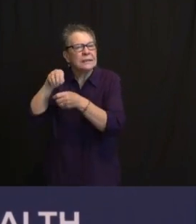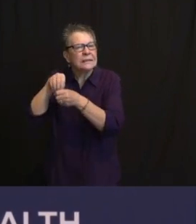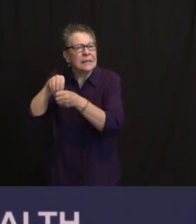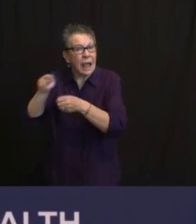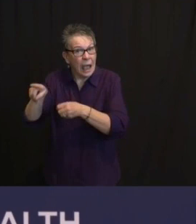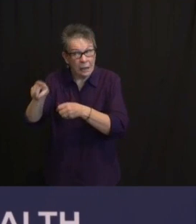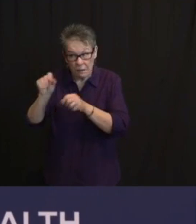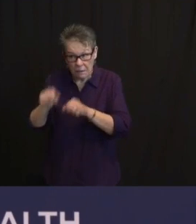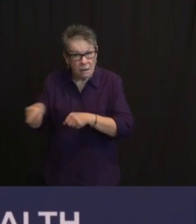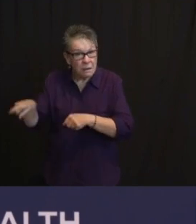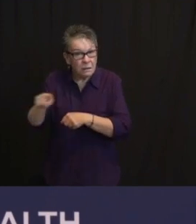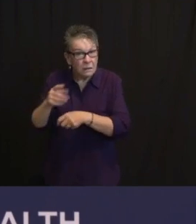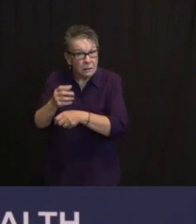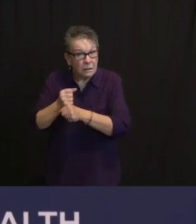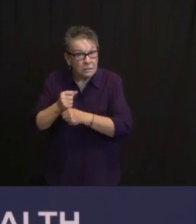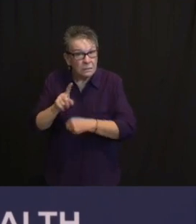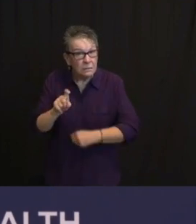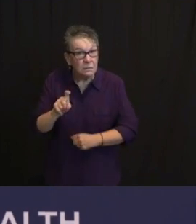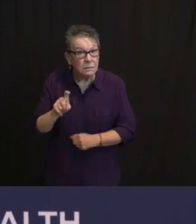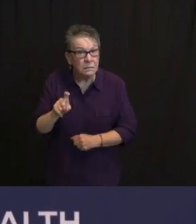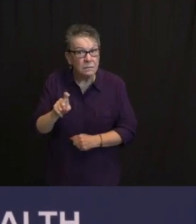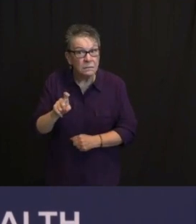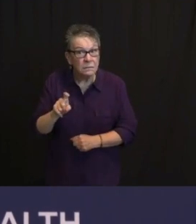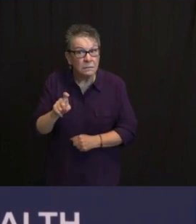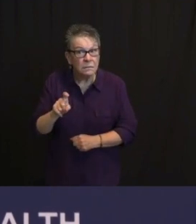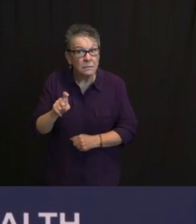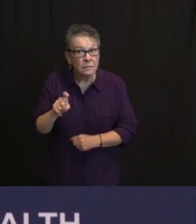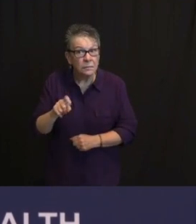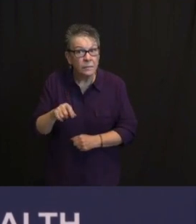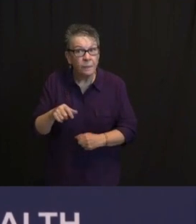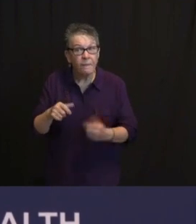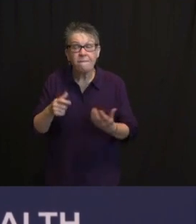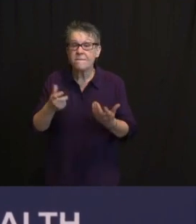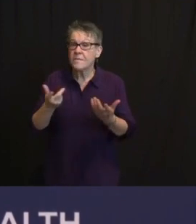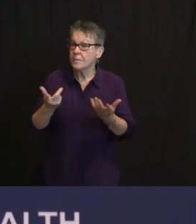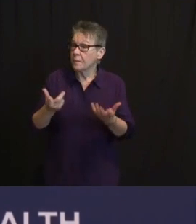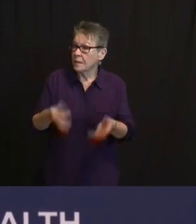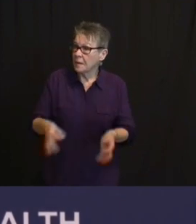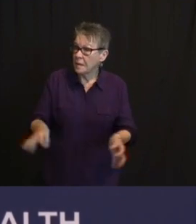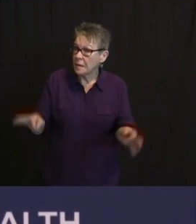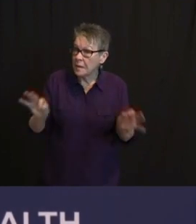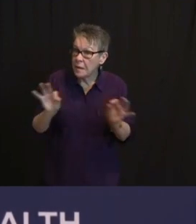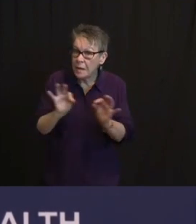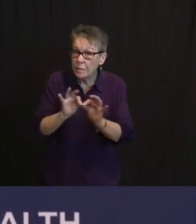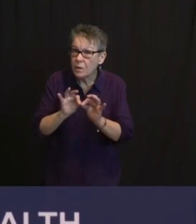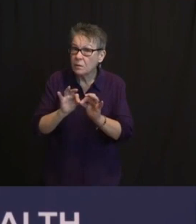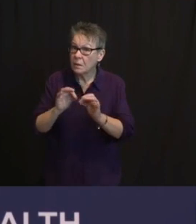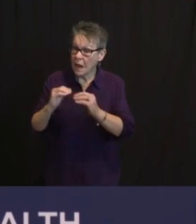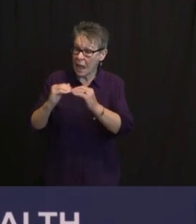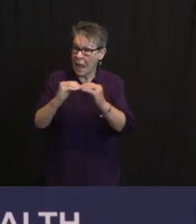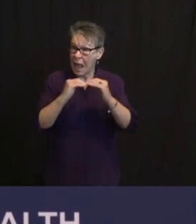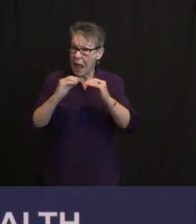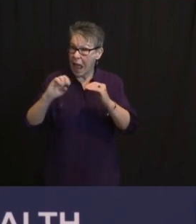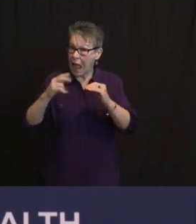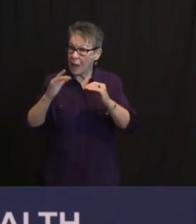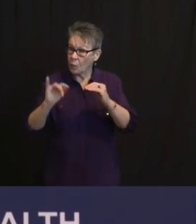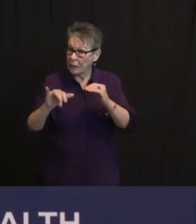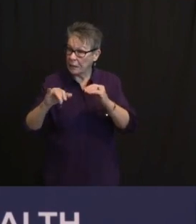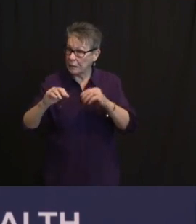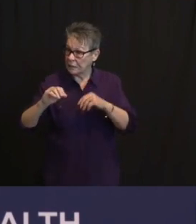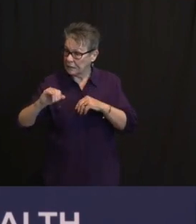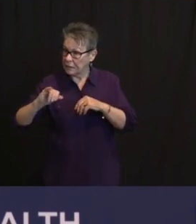FACT, OTHER THAN THE 22-5, WHICH I'LL GET TO IN A MINUTE, EQUITY REALLY DEFINES THE J&J. AND IF I GET ANY OF THIS WRONG, PLEASE HELP ME OUT HERE.